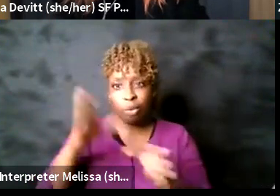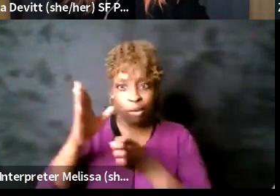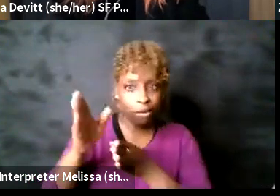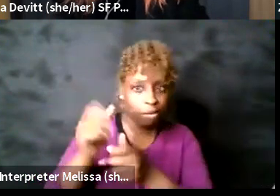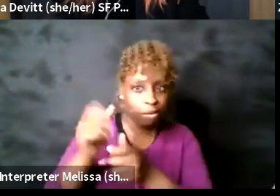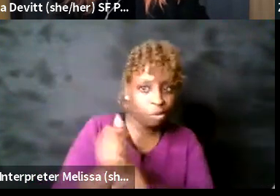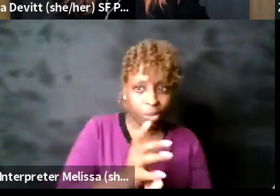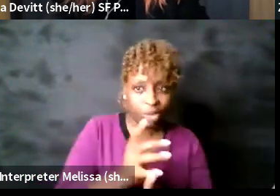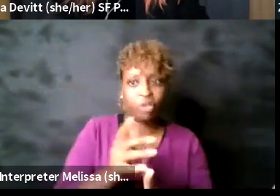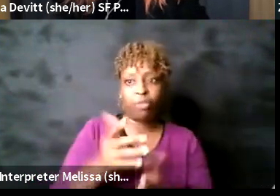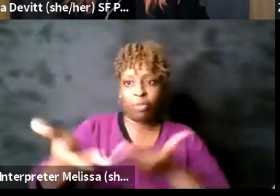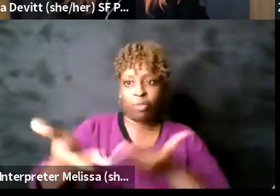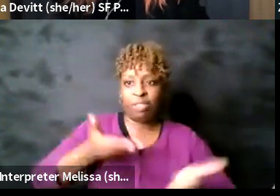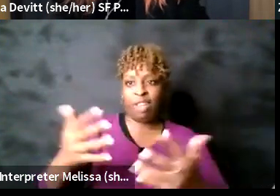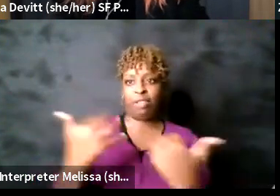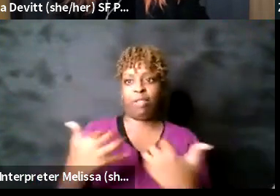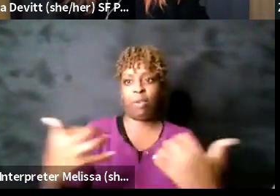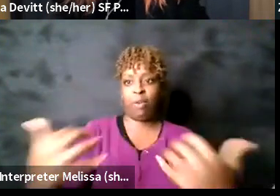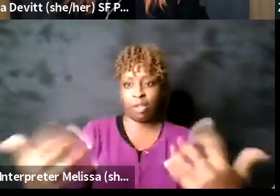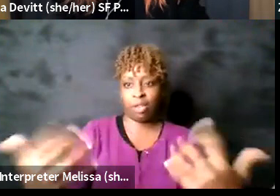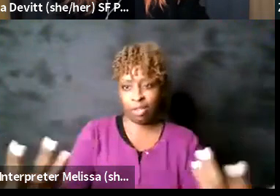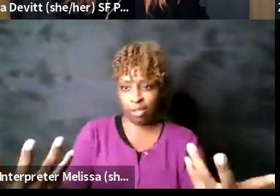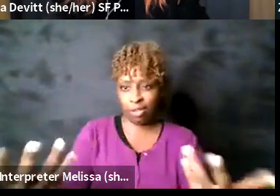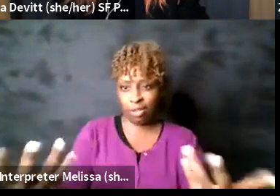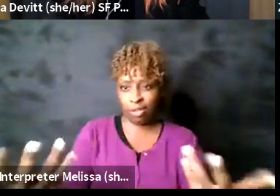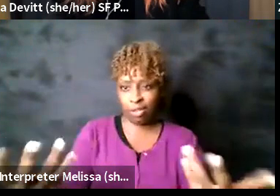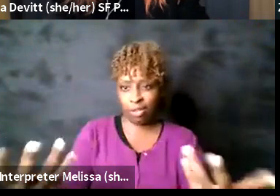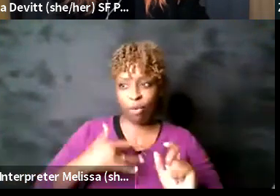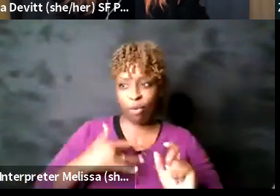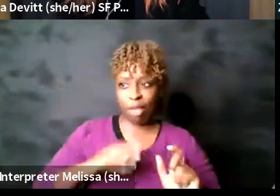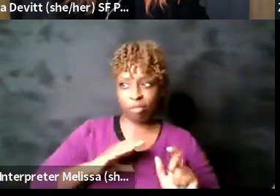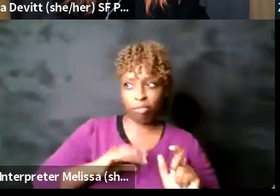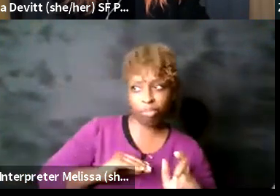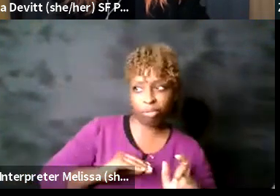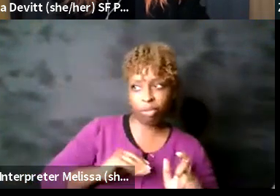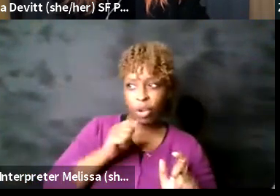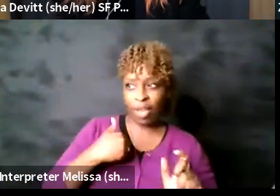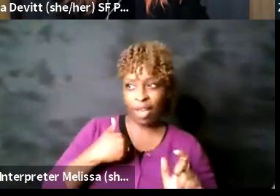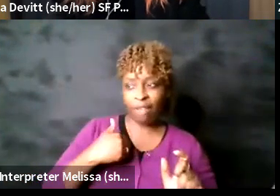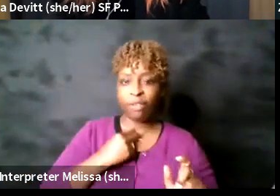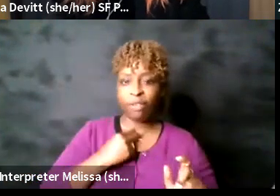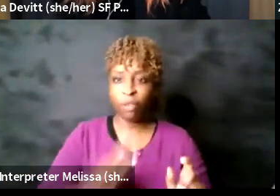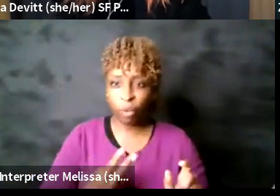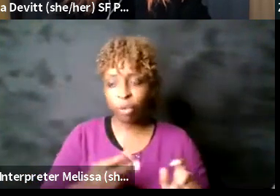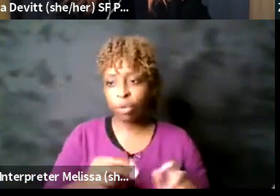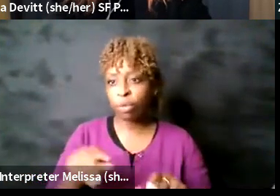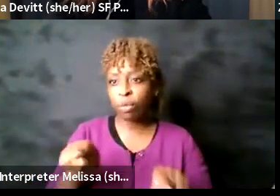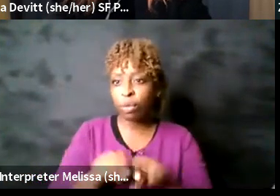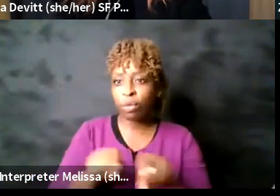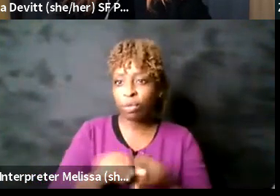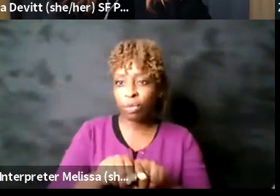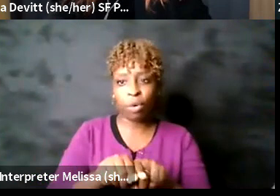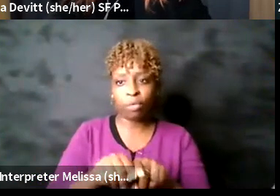of people who don't feel like they have a voice and also how are we taking care of our white community these people that might be annoying